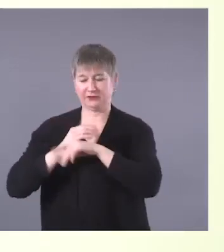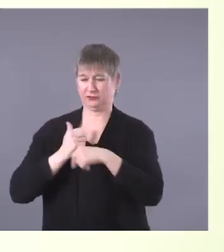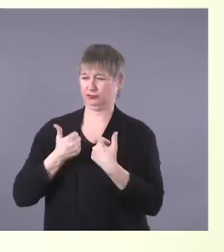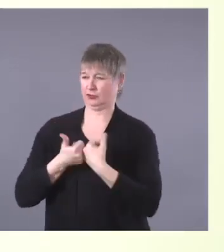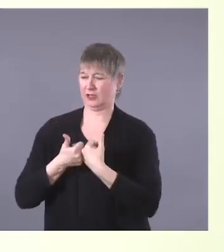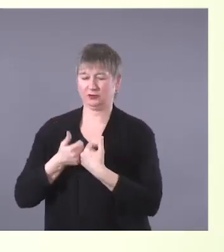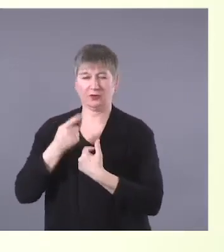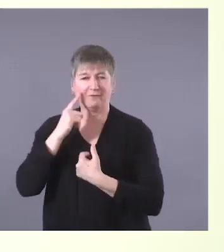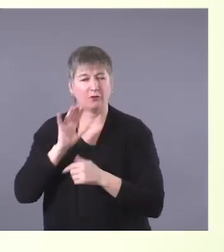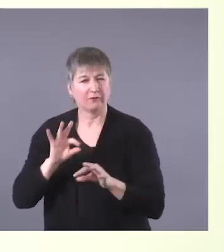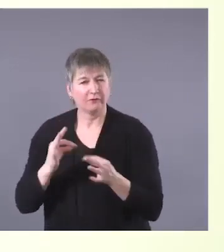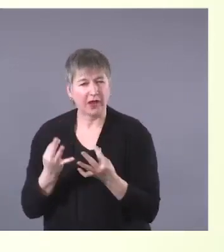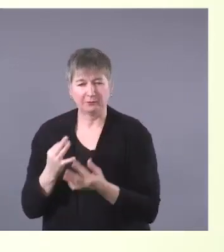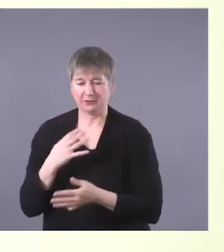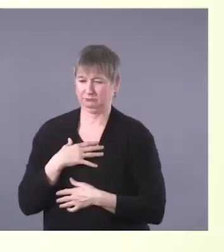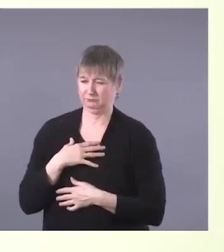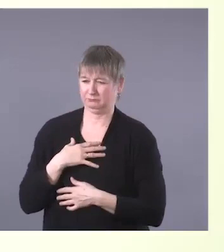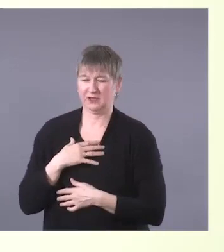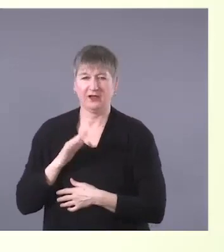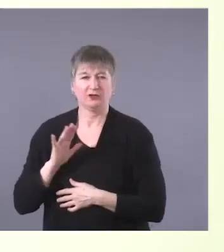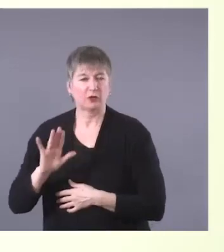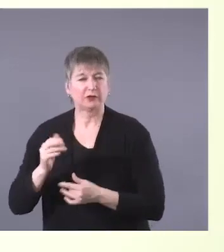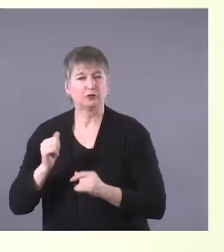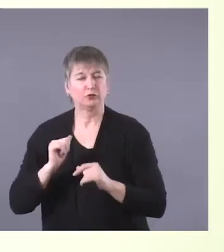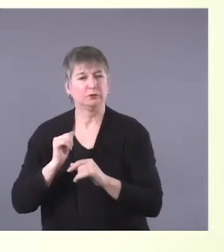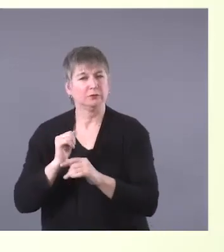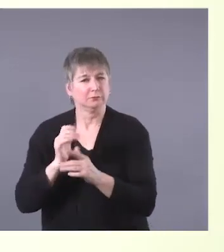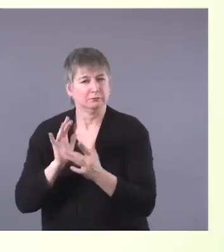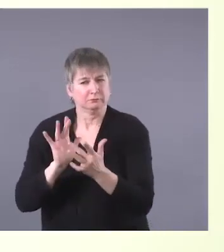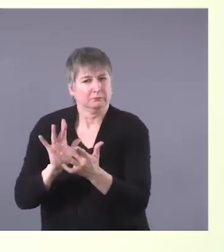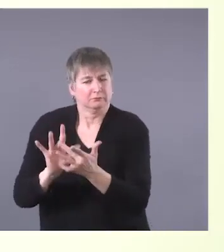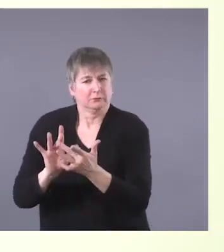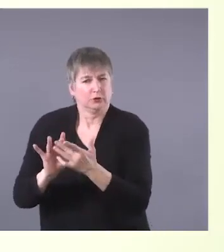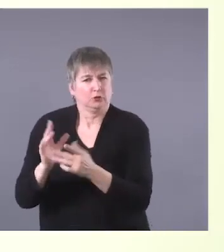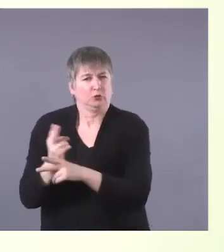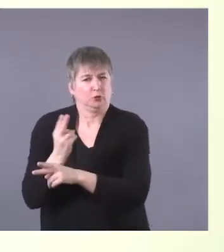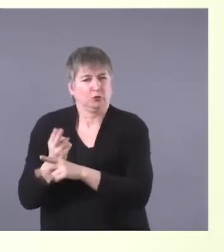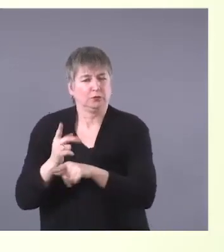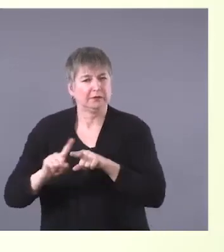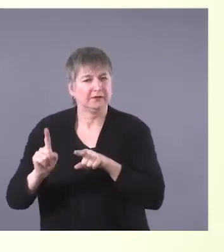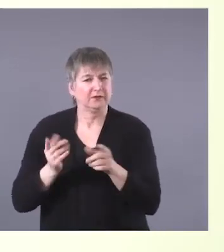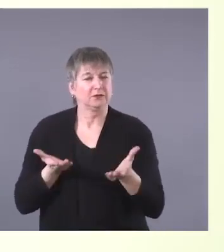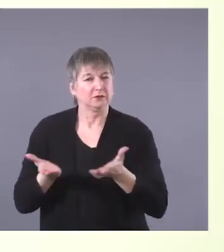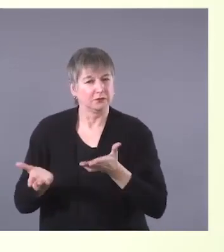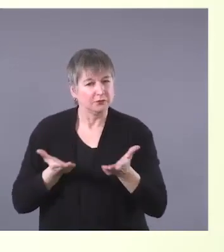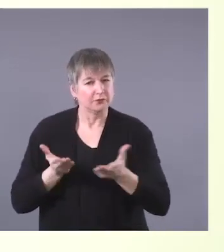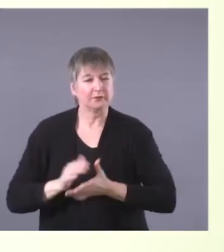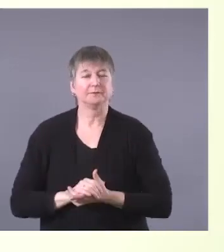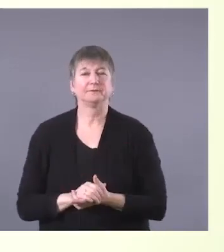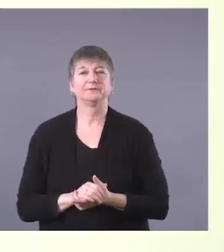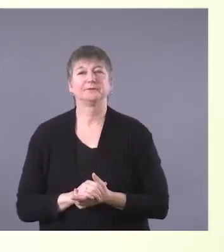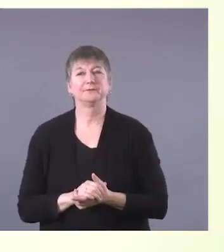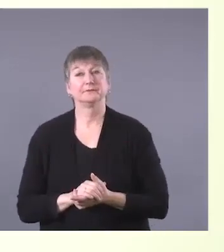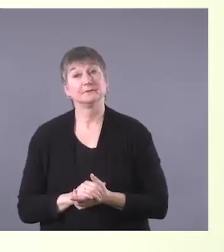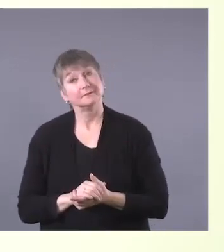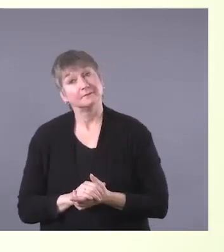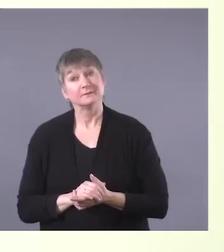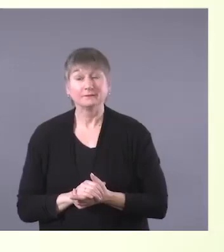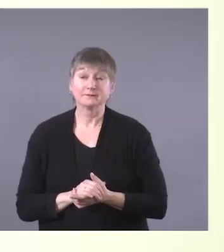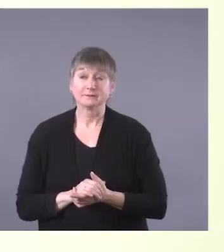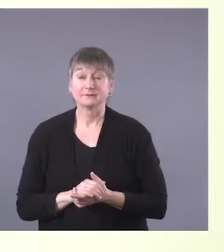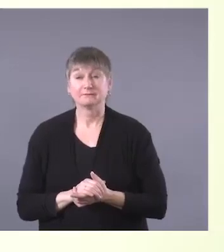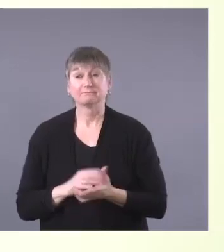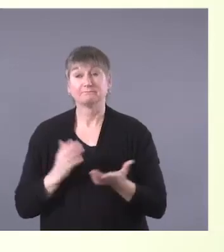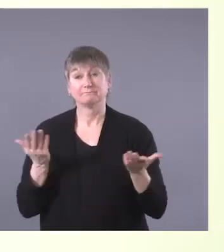faced in accessing services. A lot of the time, a child